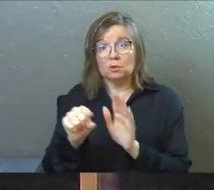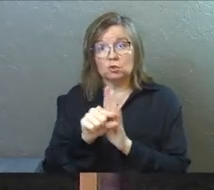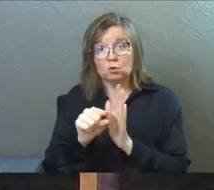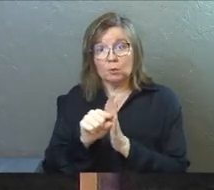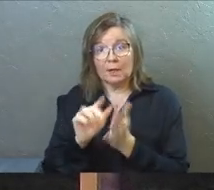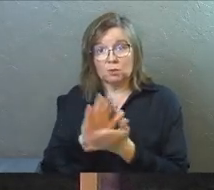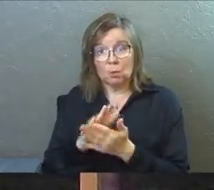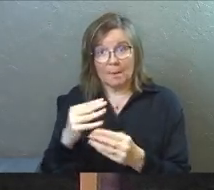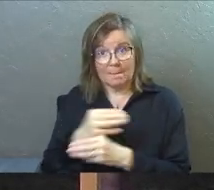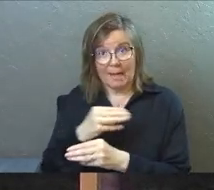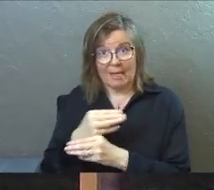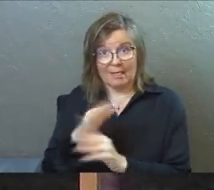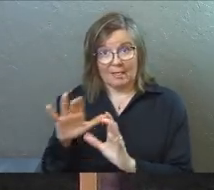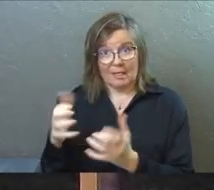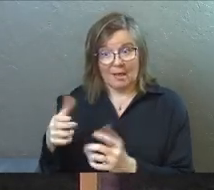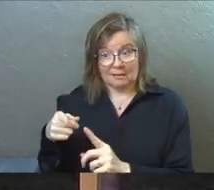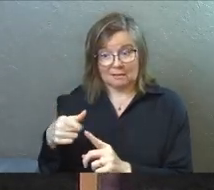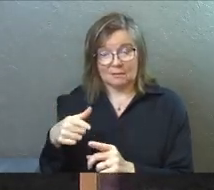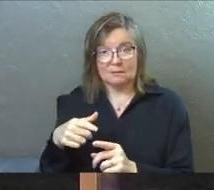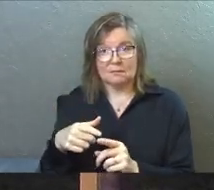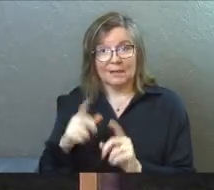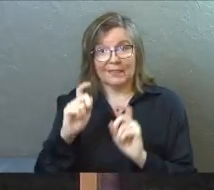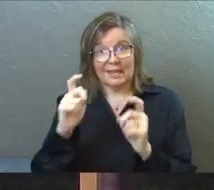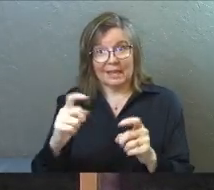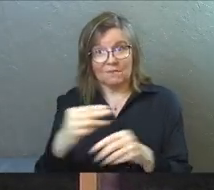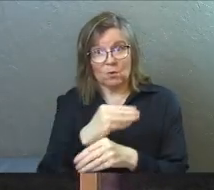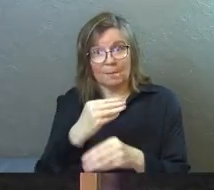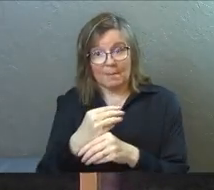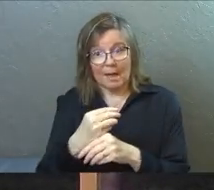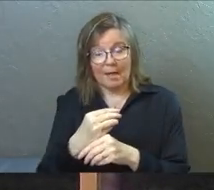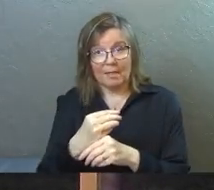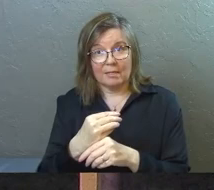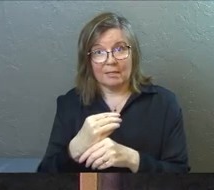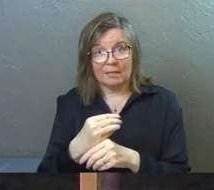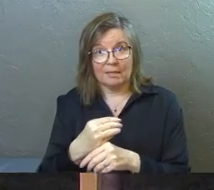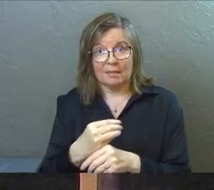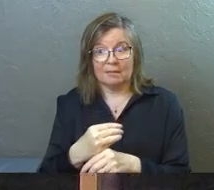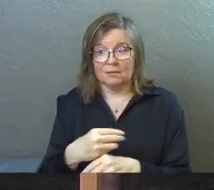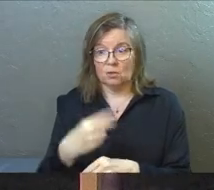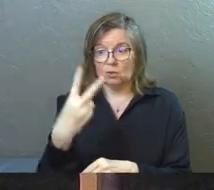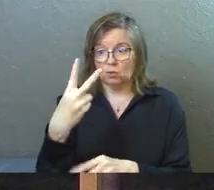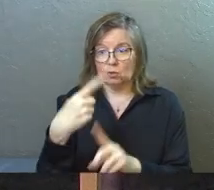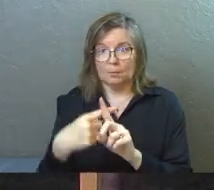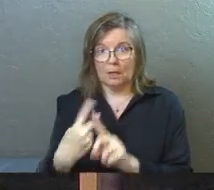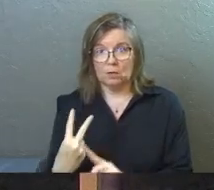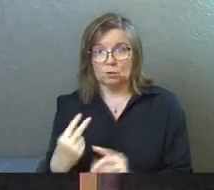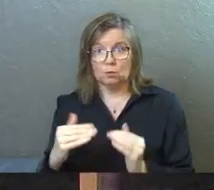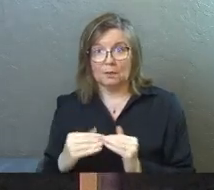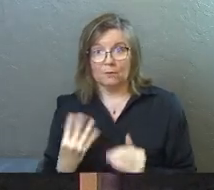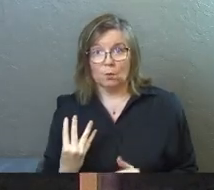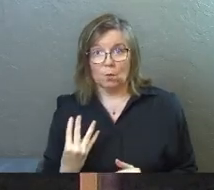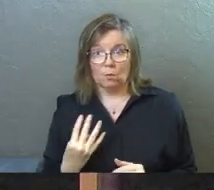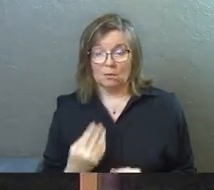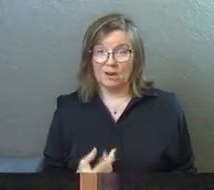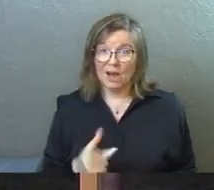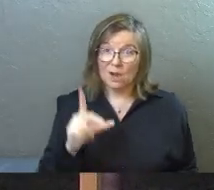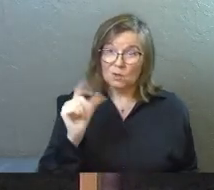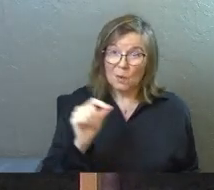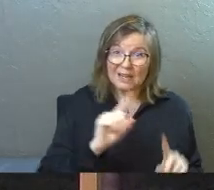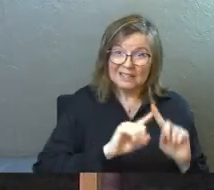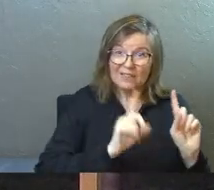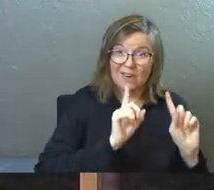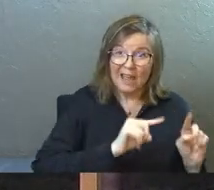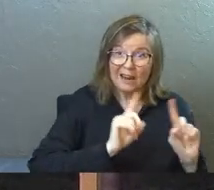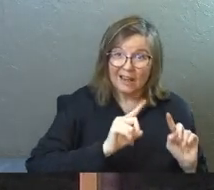school math and you did a math problem, were there 20 possible answers to the math problem? No.